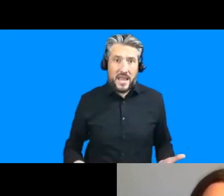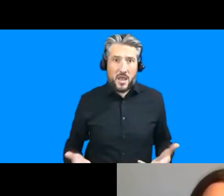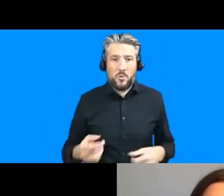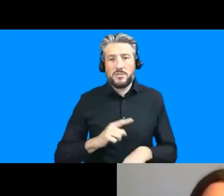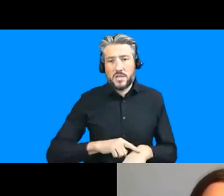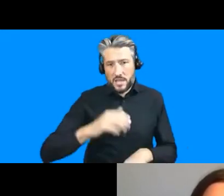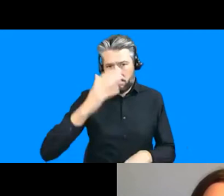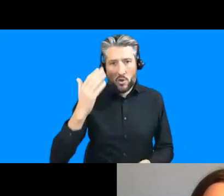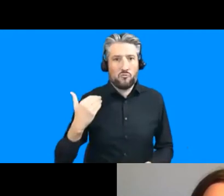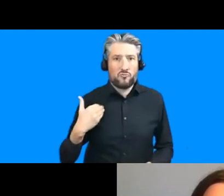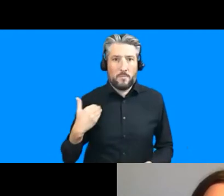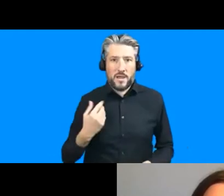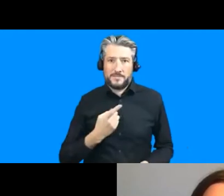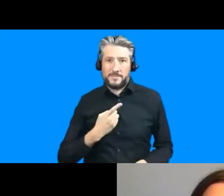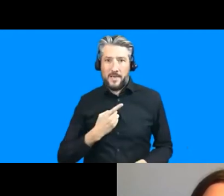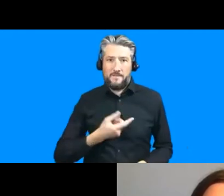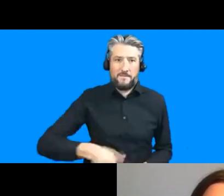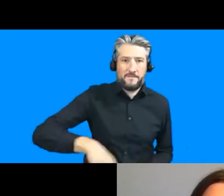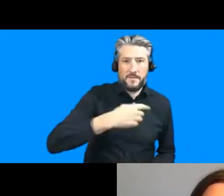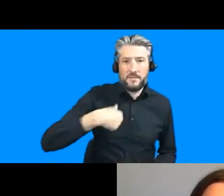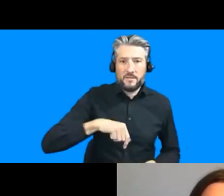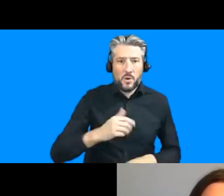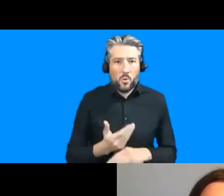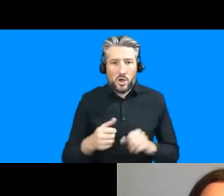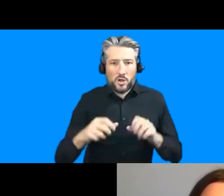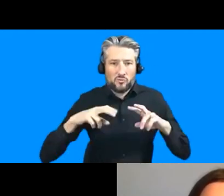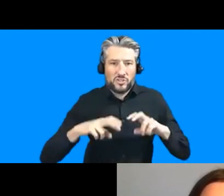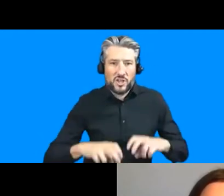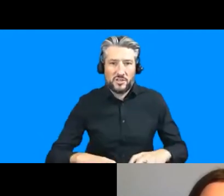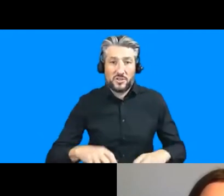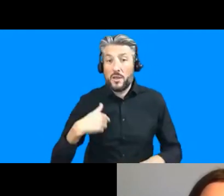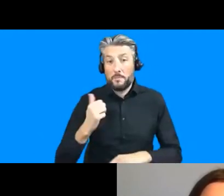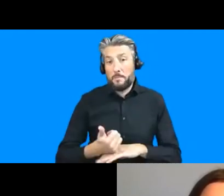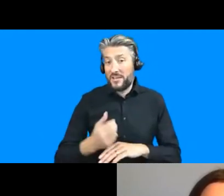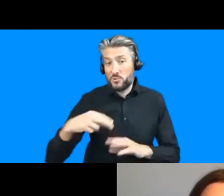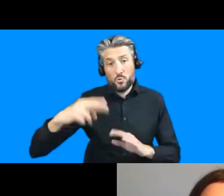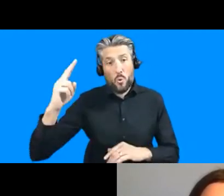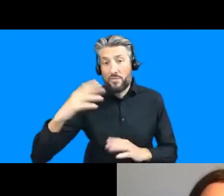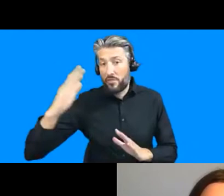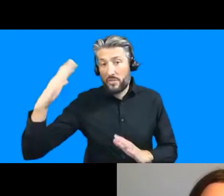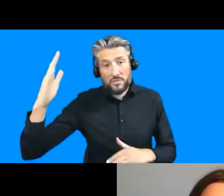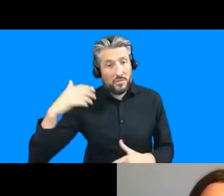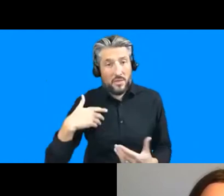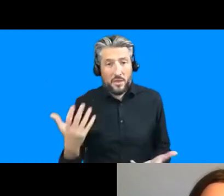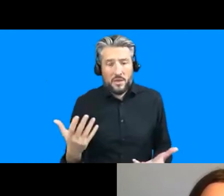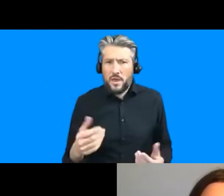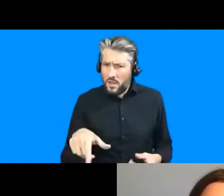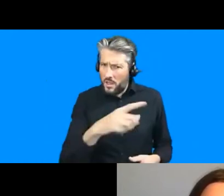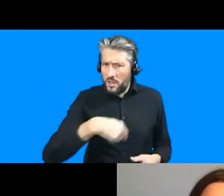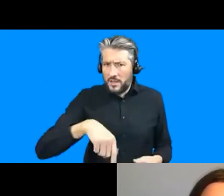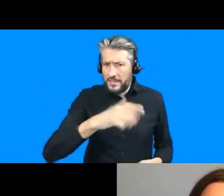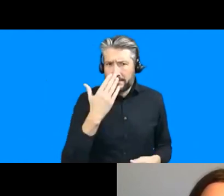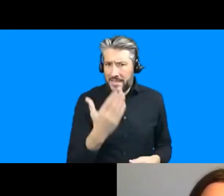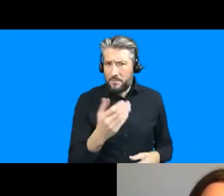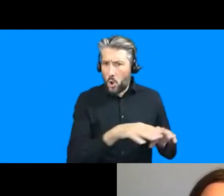you know myself based in the north uh of of my positionality and indeed there is a commonality of experience here we're all you know